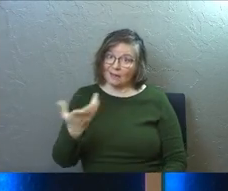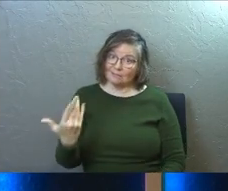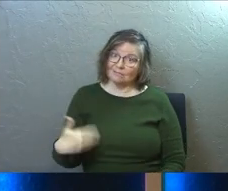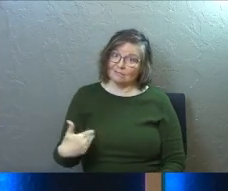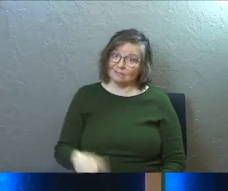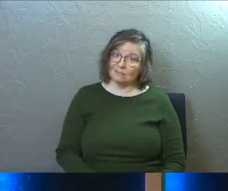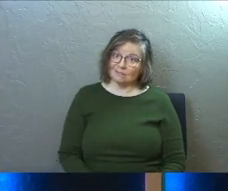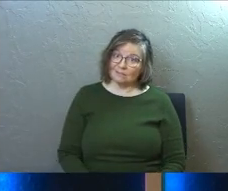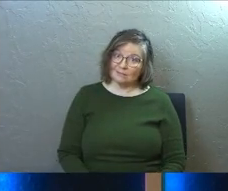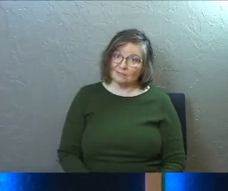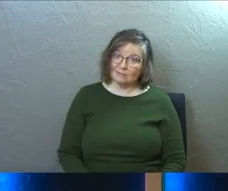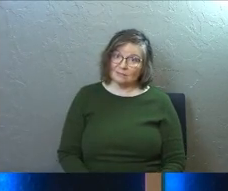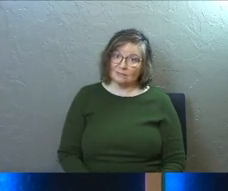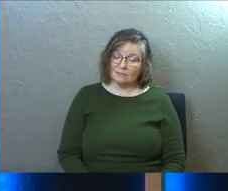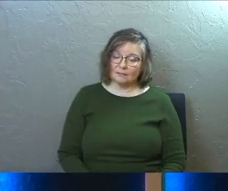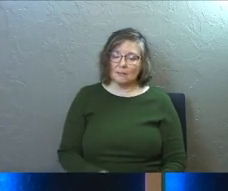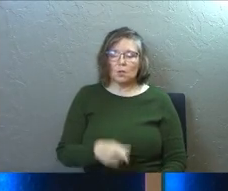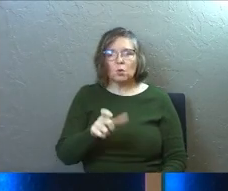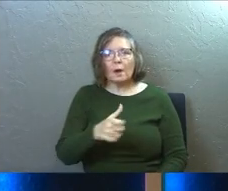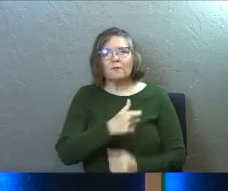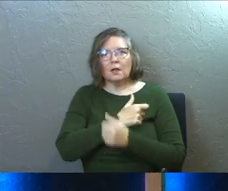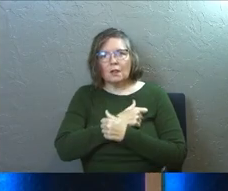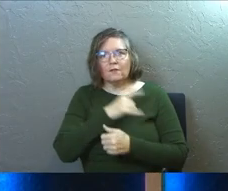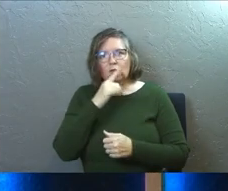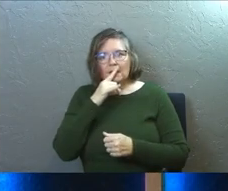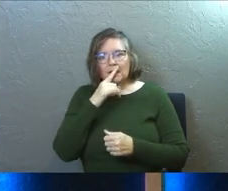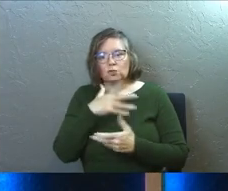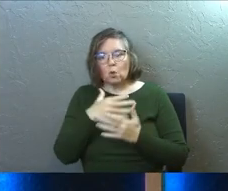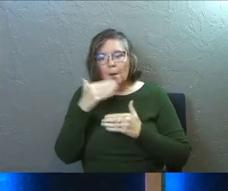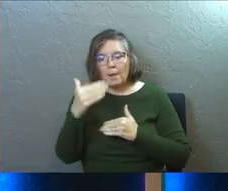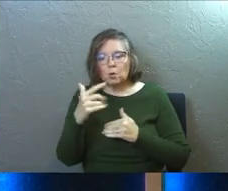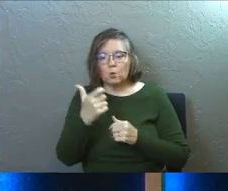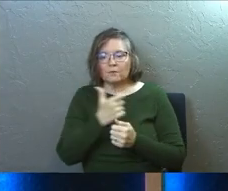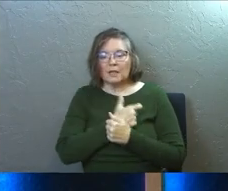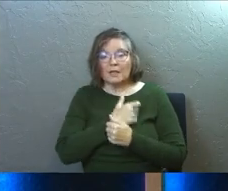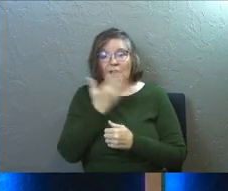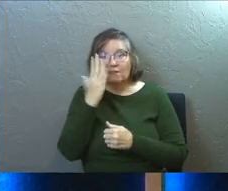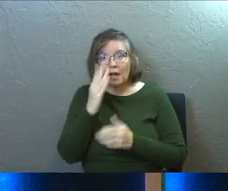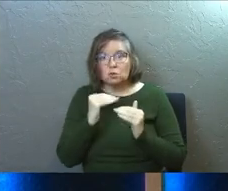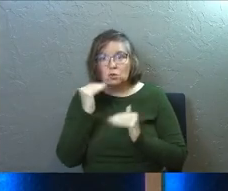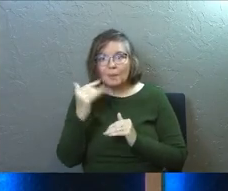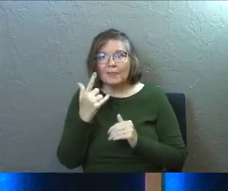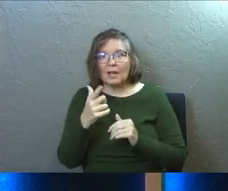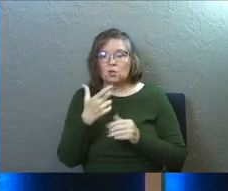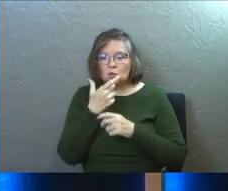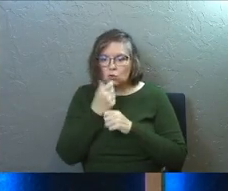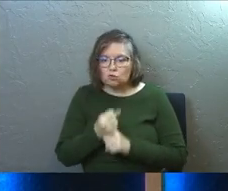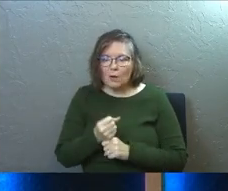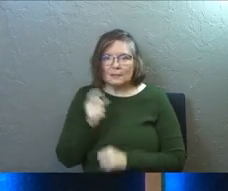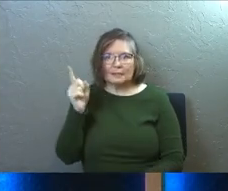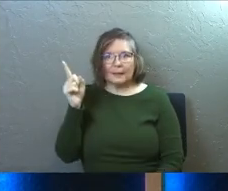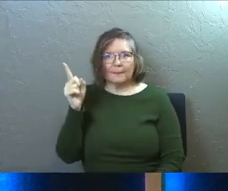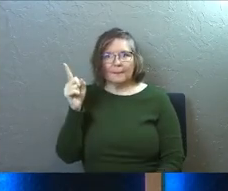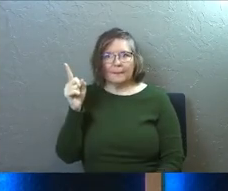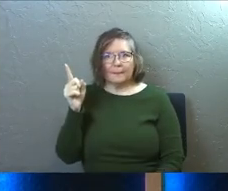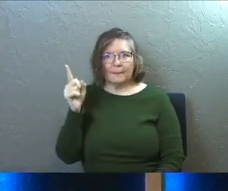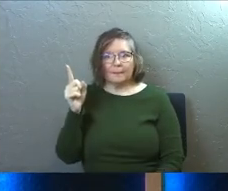high is that? And you've got to love your kids so much and you've got to love God so much that you trust him.